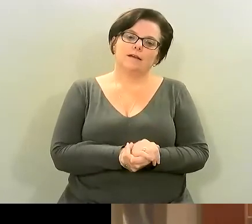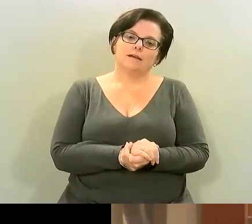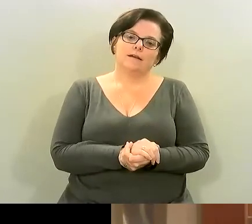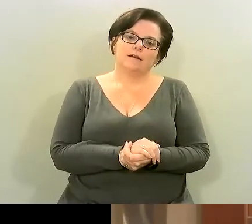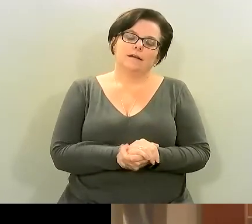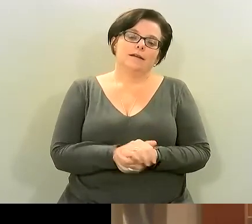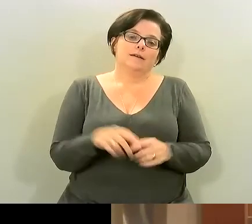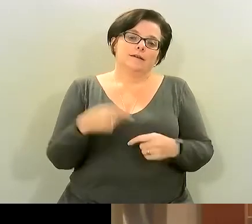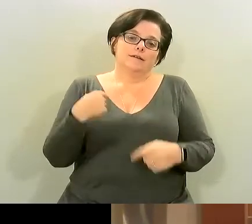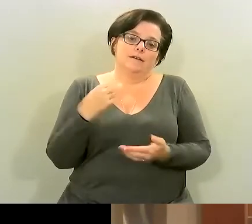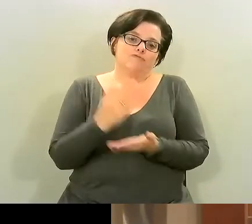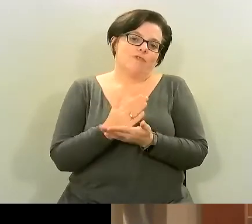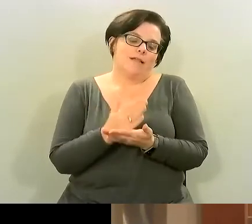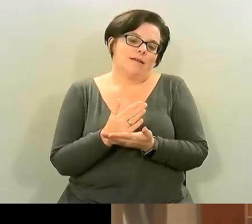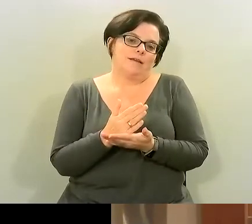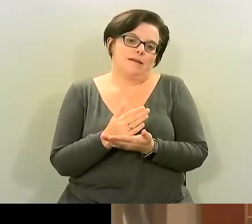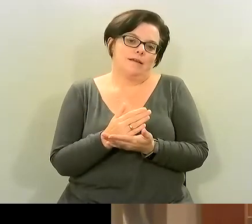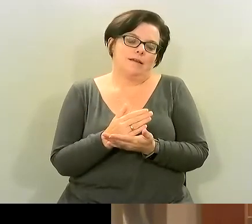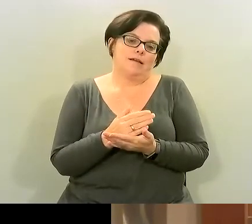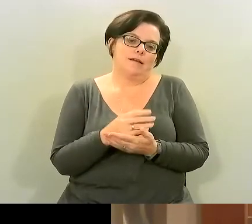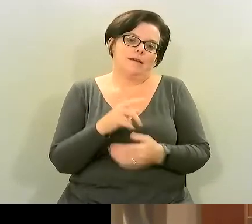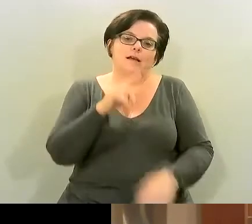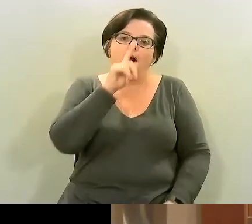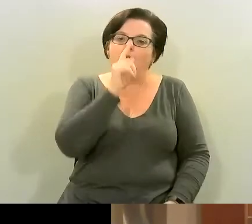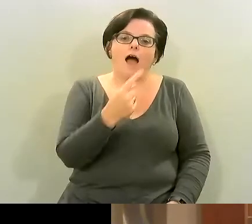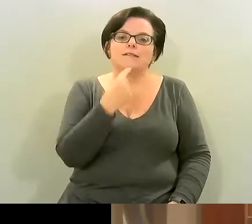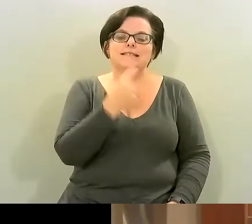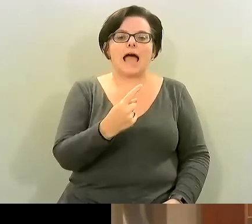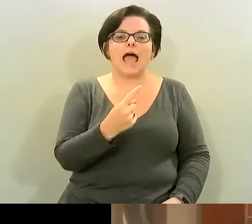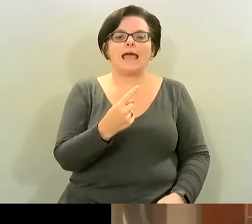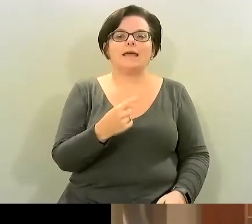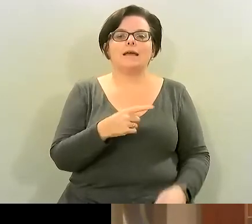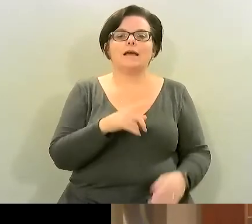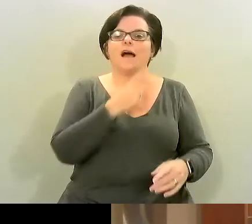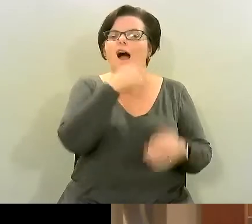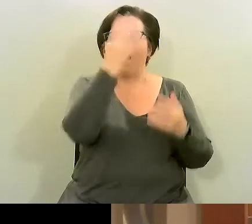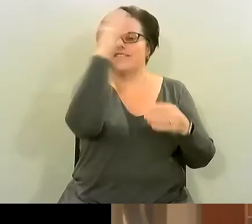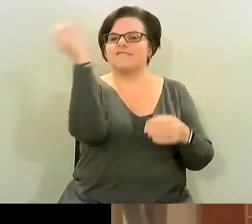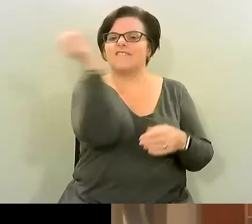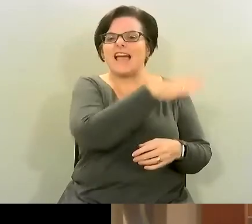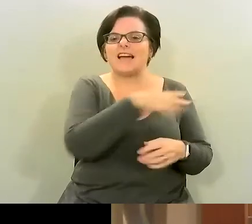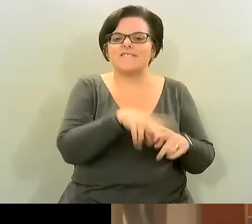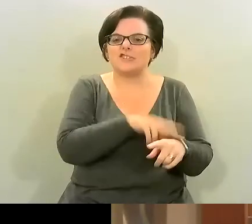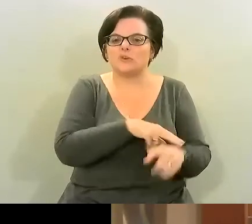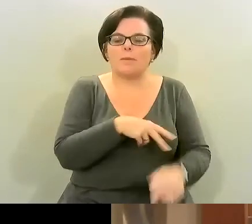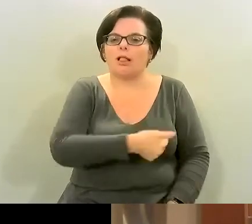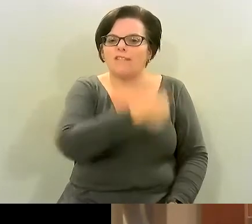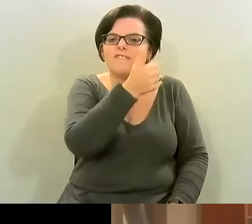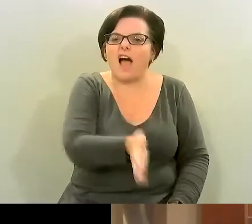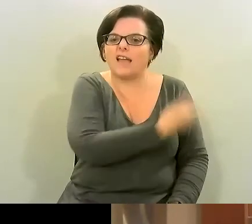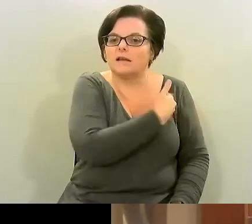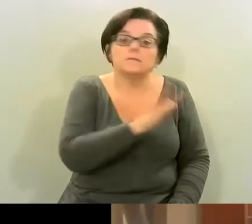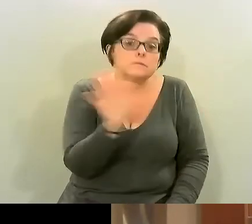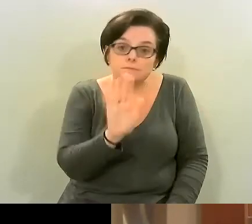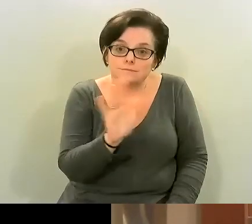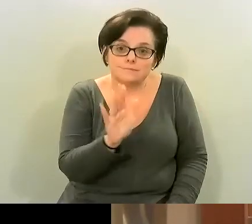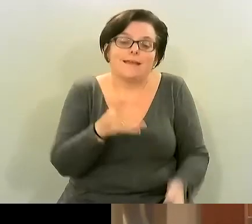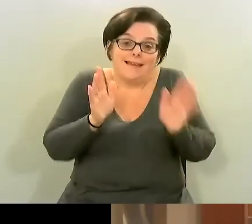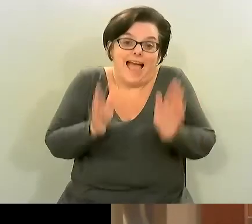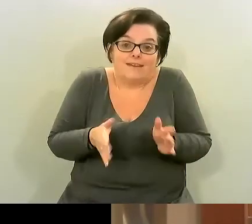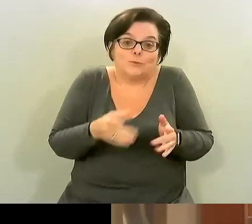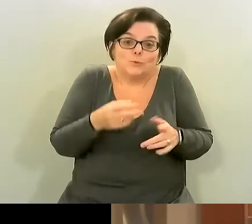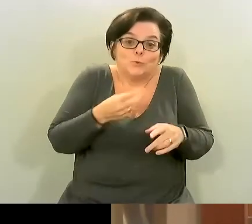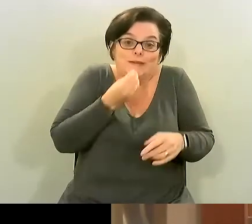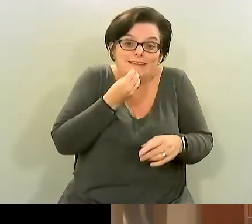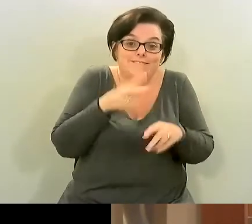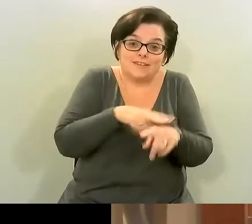can't honestly recommend sure let's skip the vegetables entirely because they're so important just for balanced nutrition so it's how can we get it in